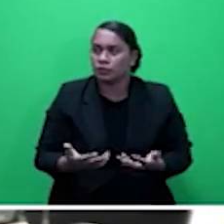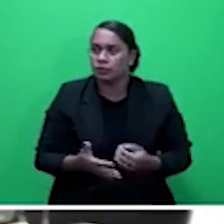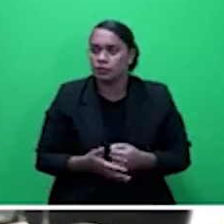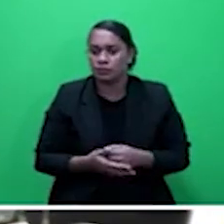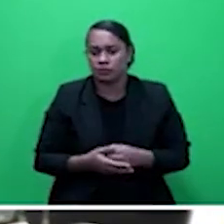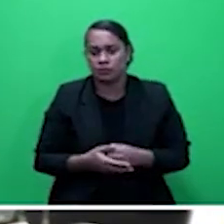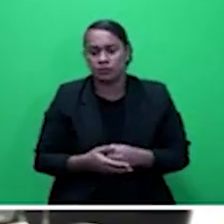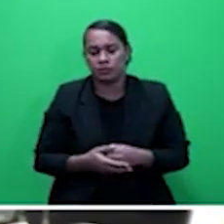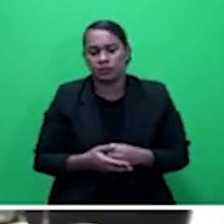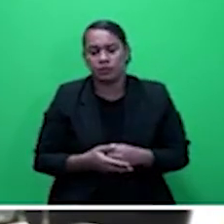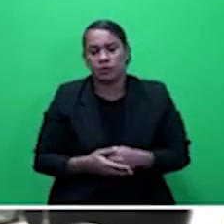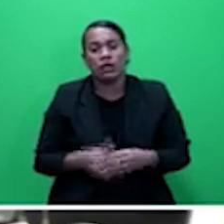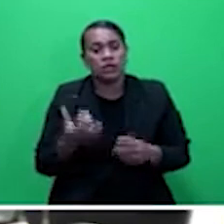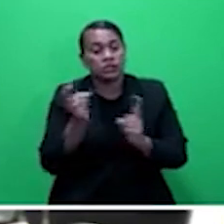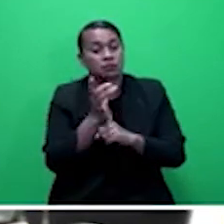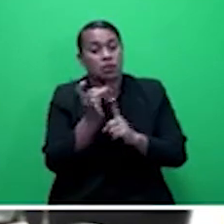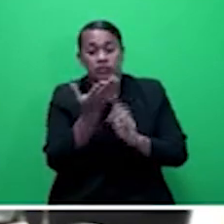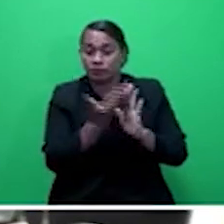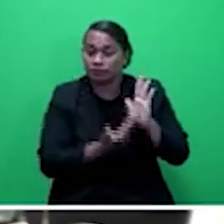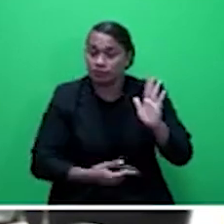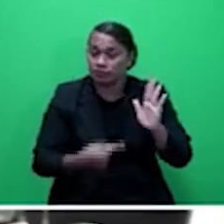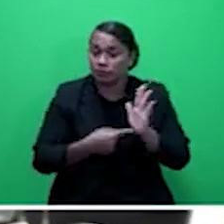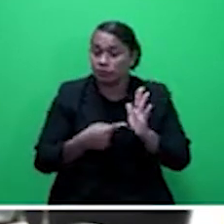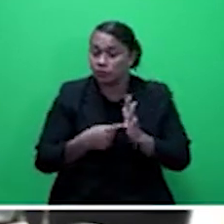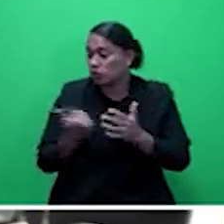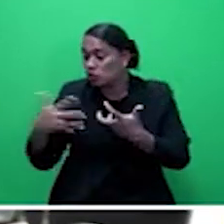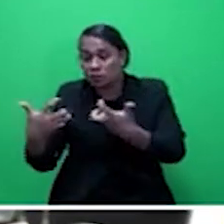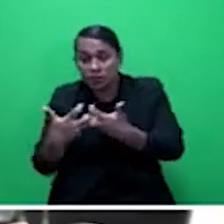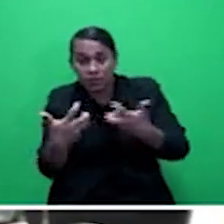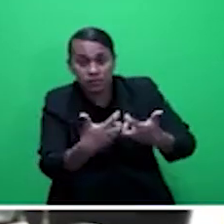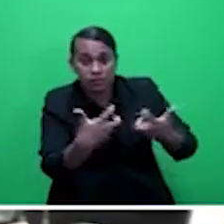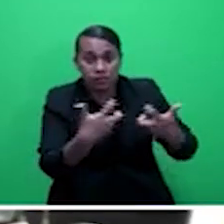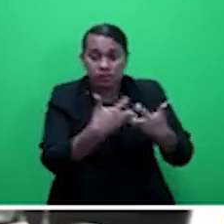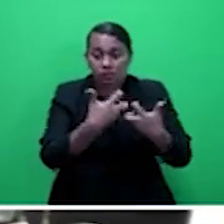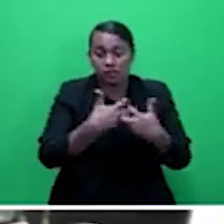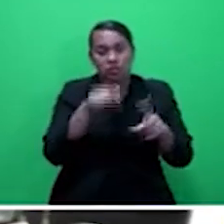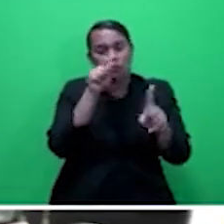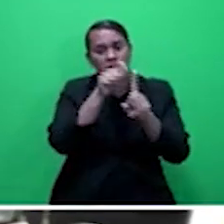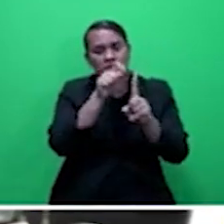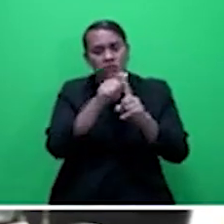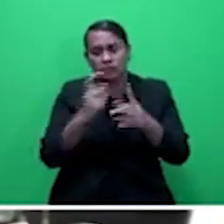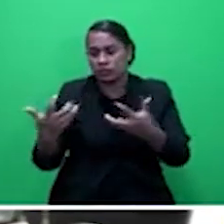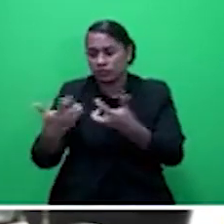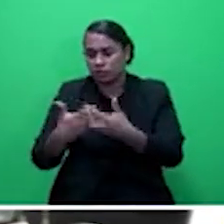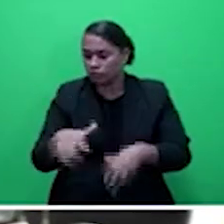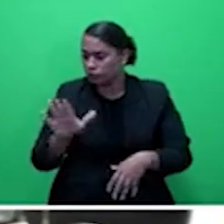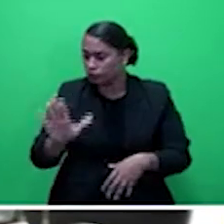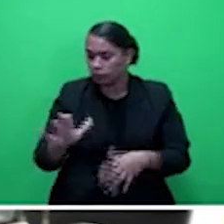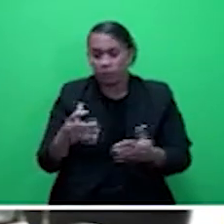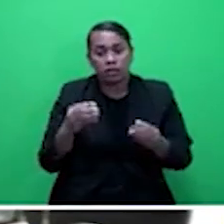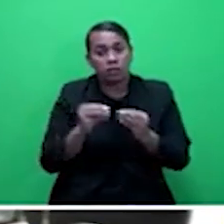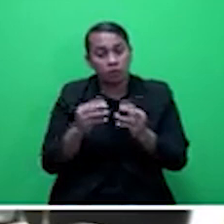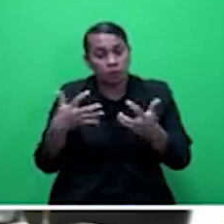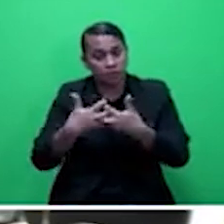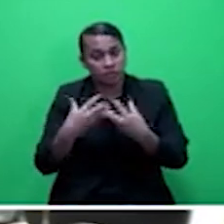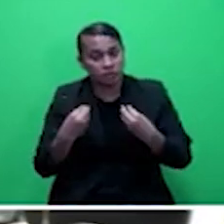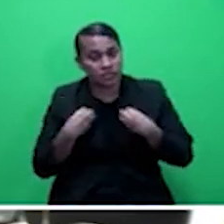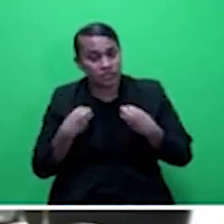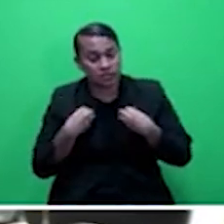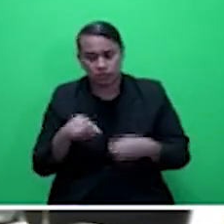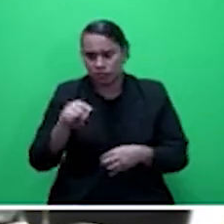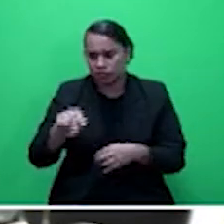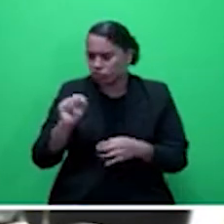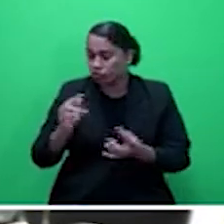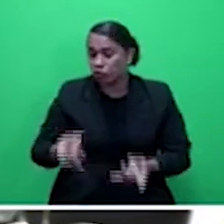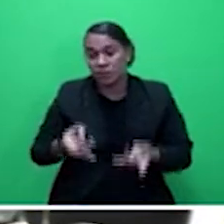tailor-made insurance policies that specifically target MSMEs, namely to provide financial support